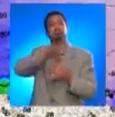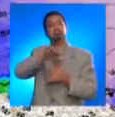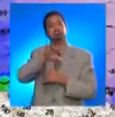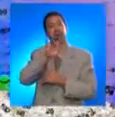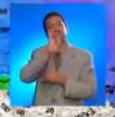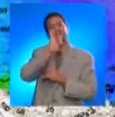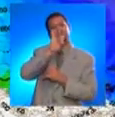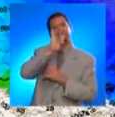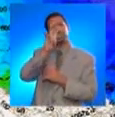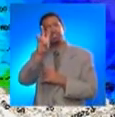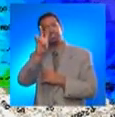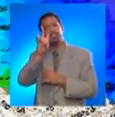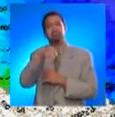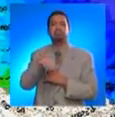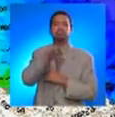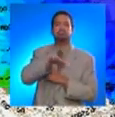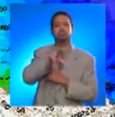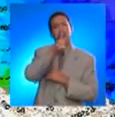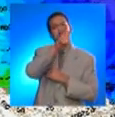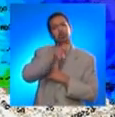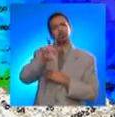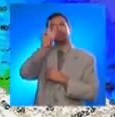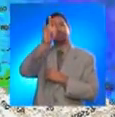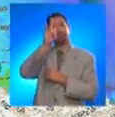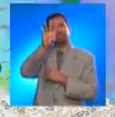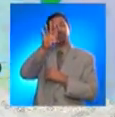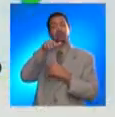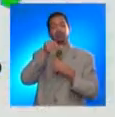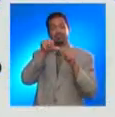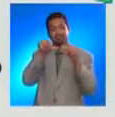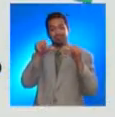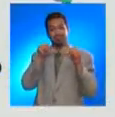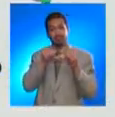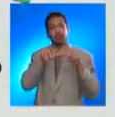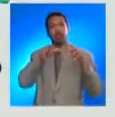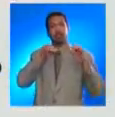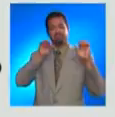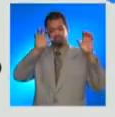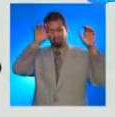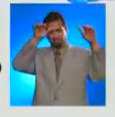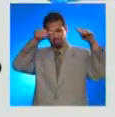and 227 feet along Puerto Rico's northern coastline.